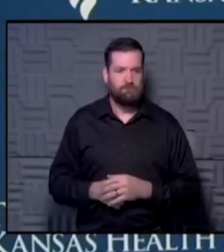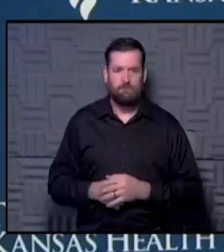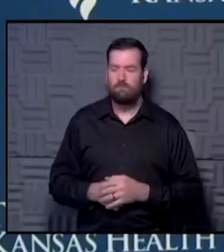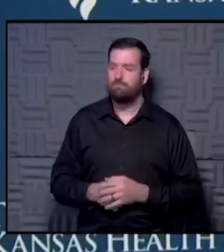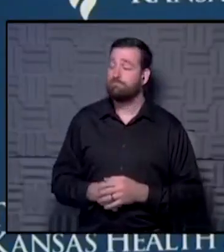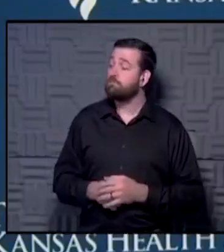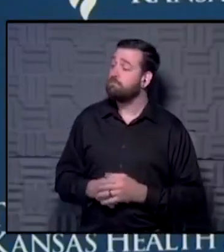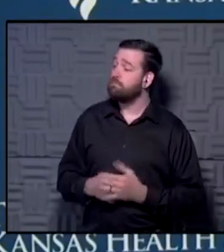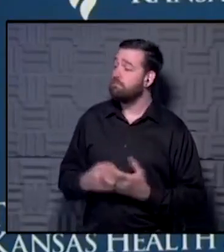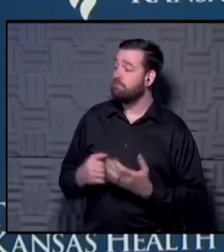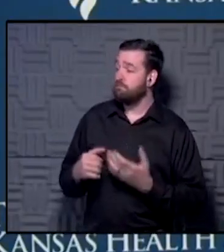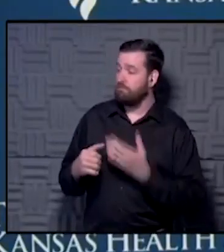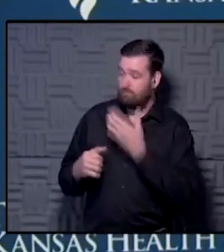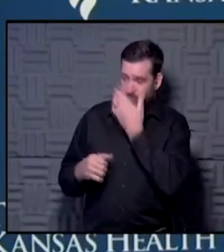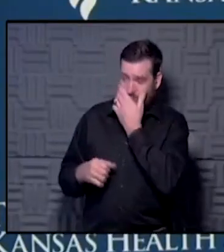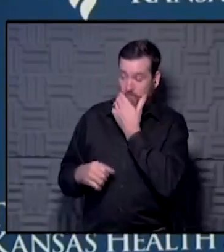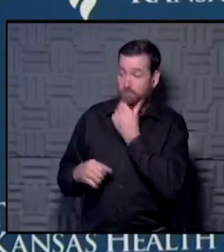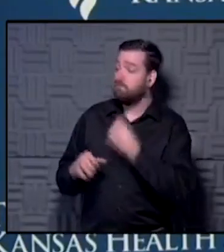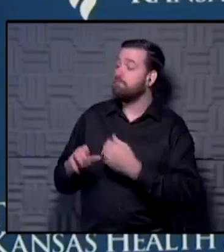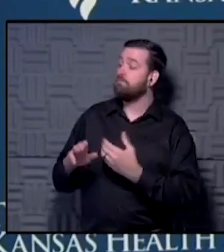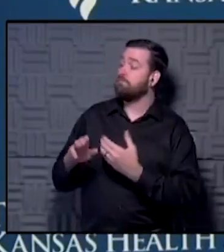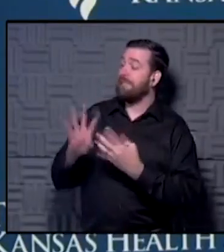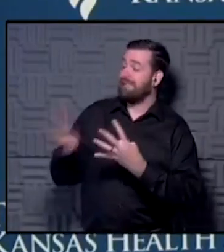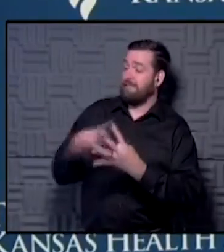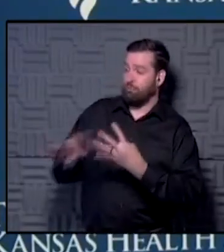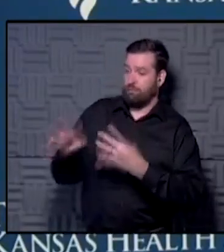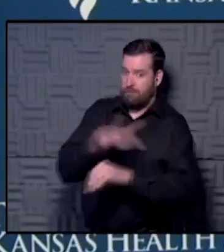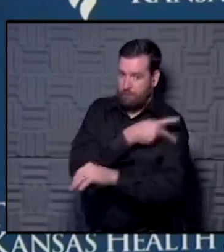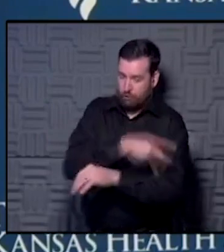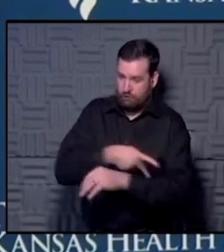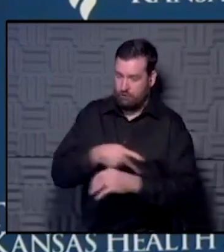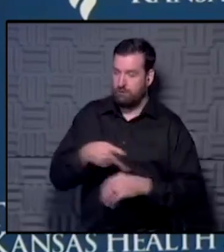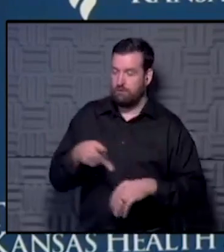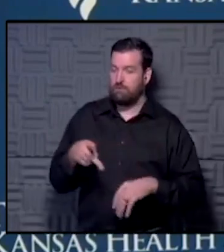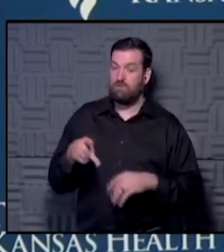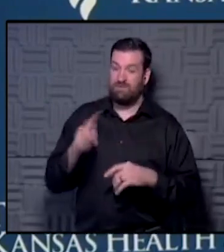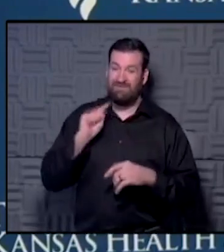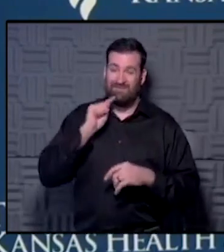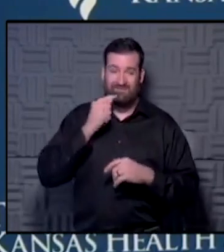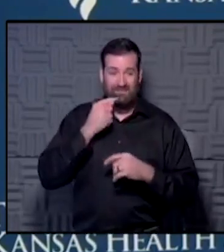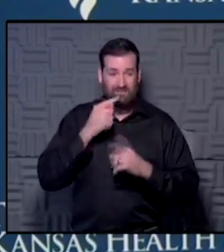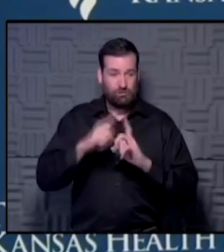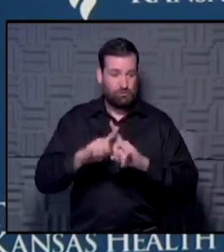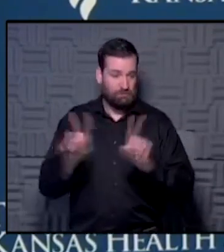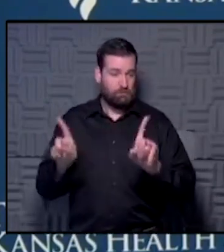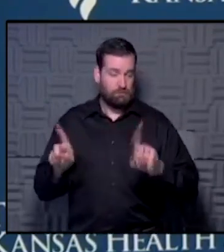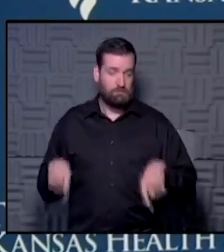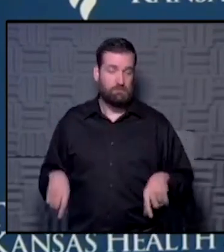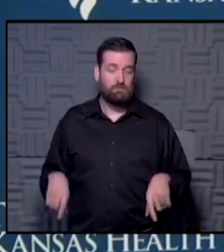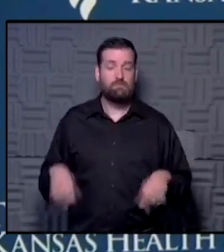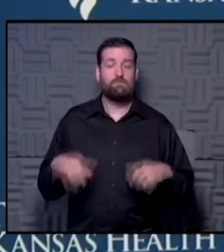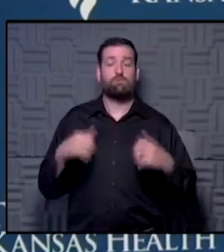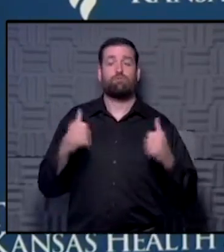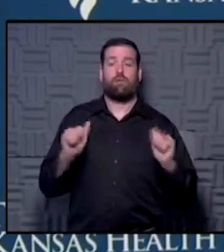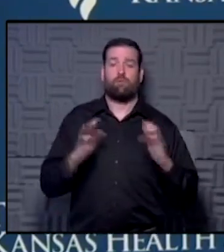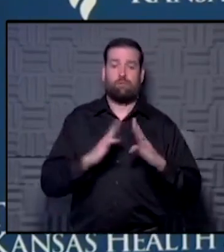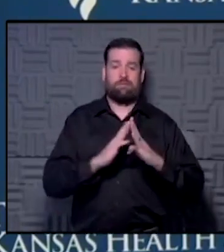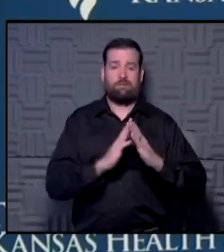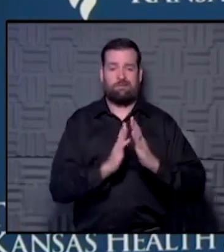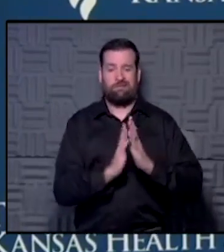Well, the way we're just scheduling patients has made a very significant impact. trying to spread out,